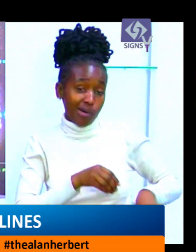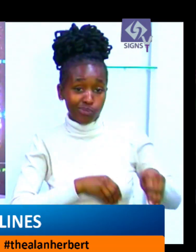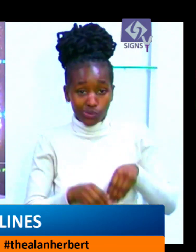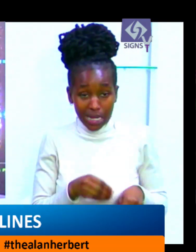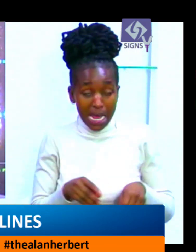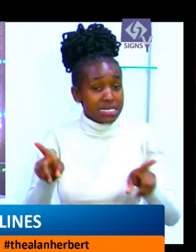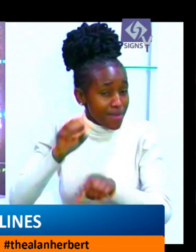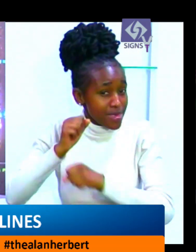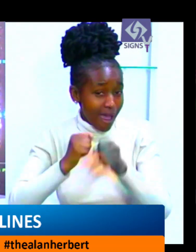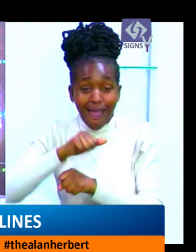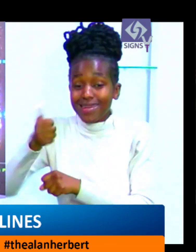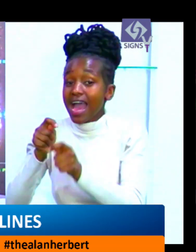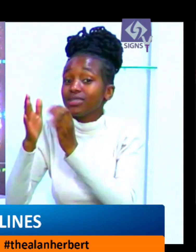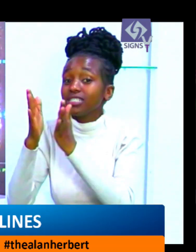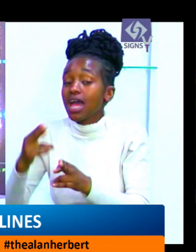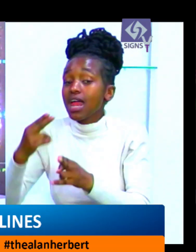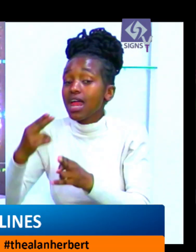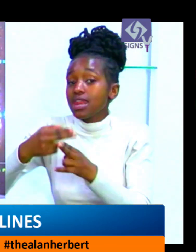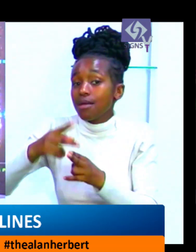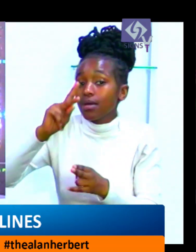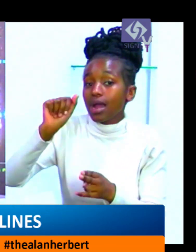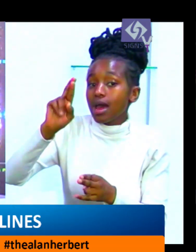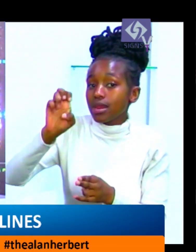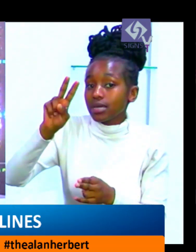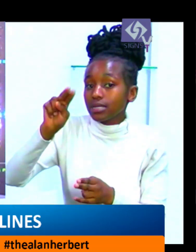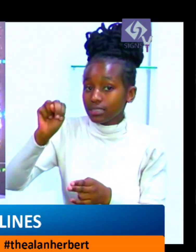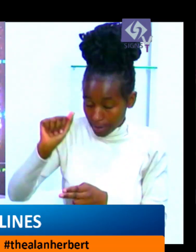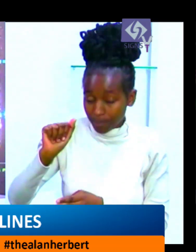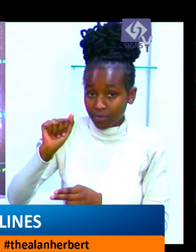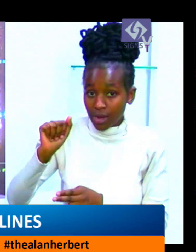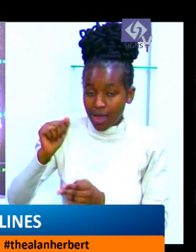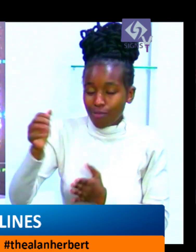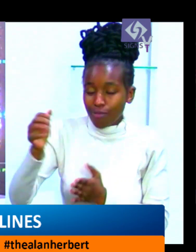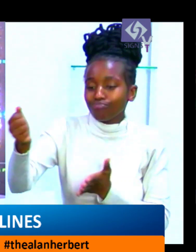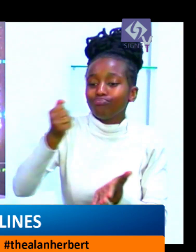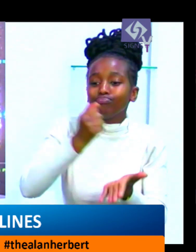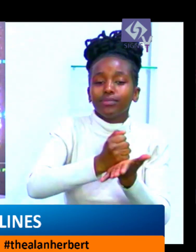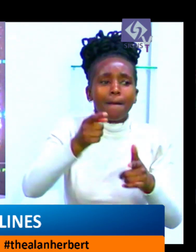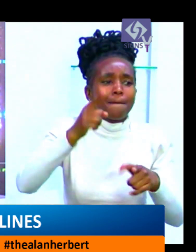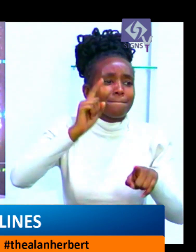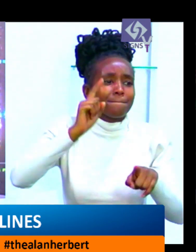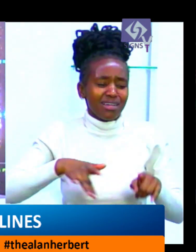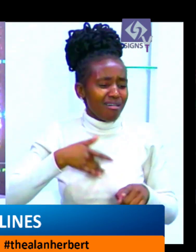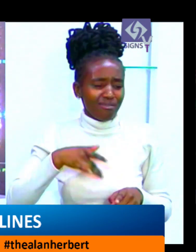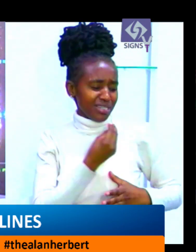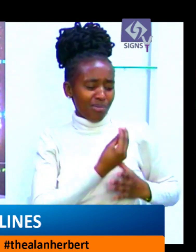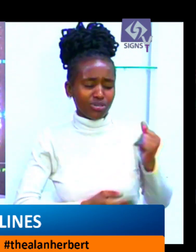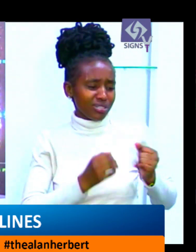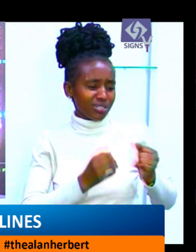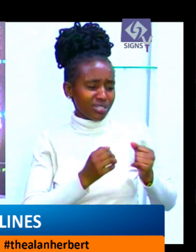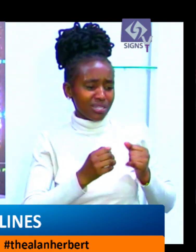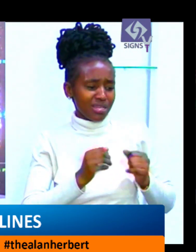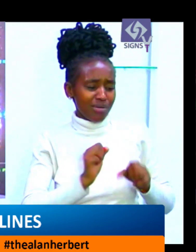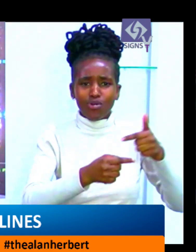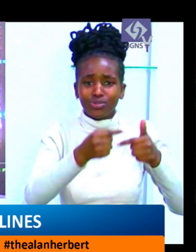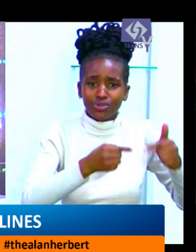Ponapipali Vankata, Raman Rao, is accused by one creditor advocate, Jacqueline